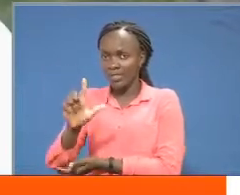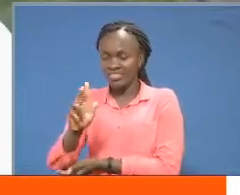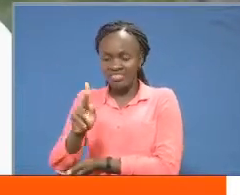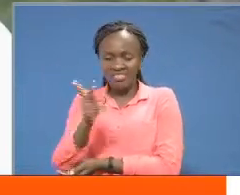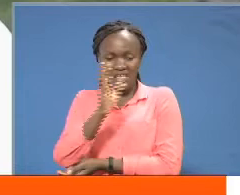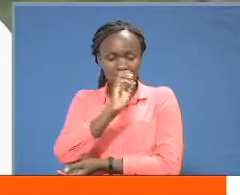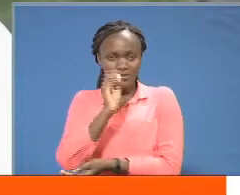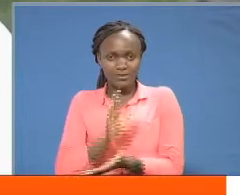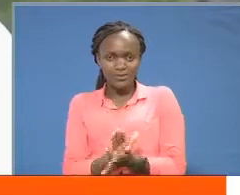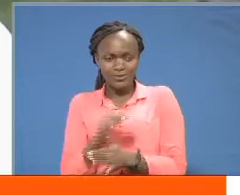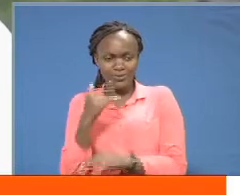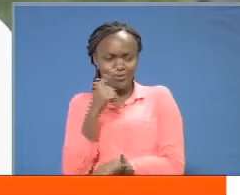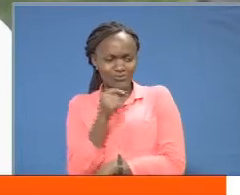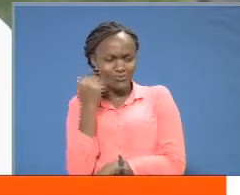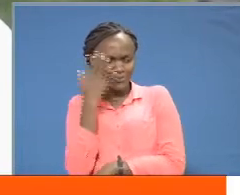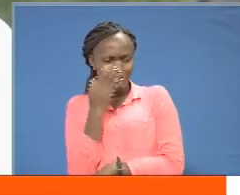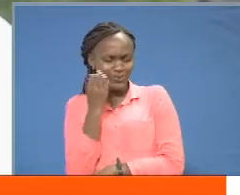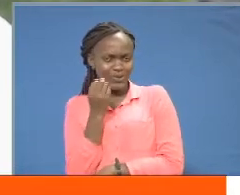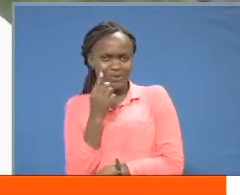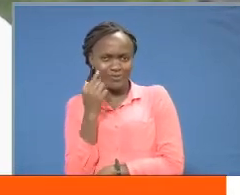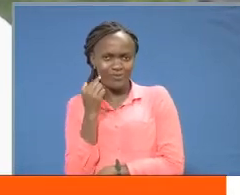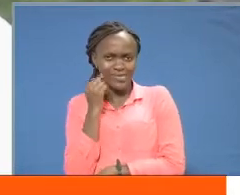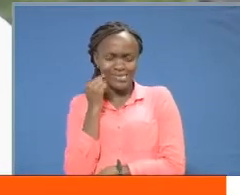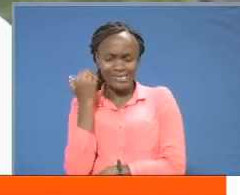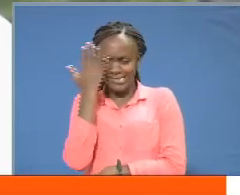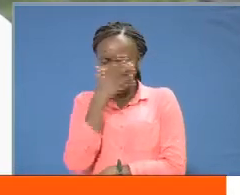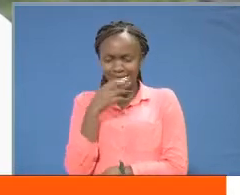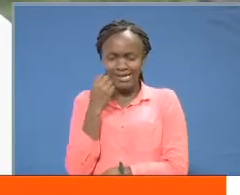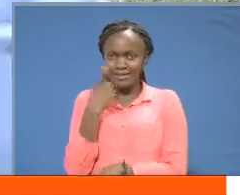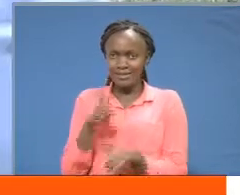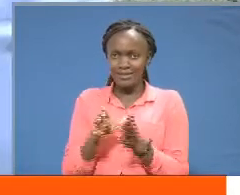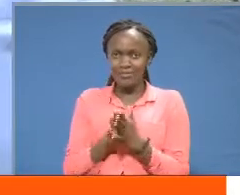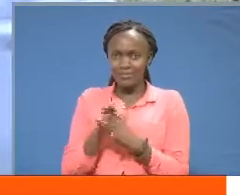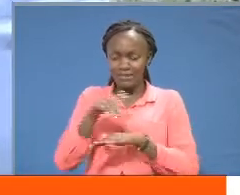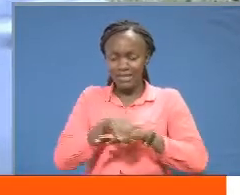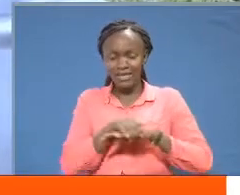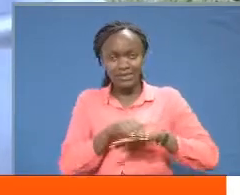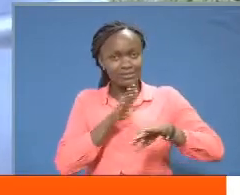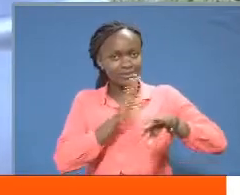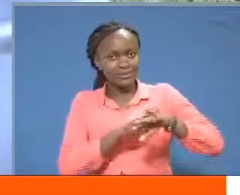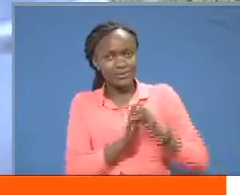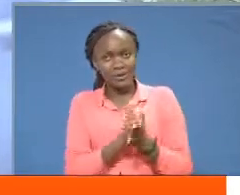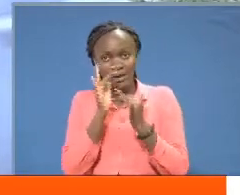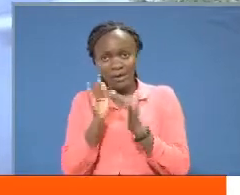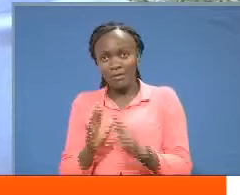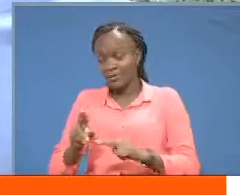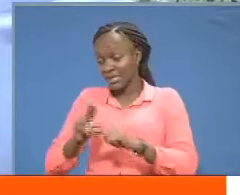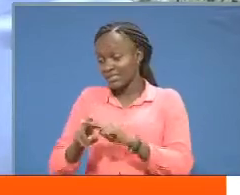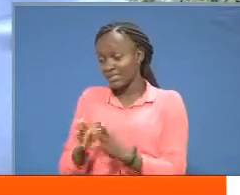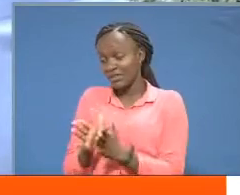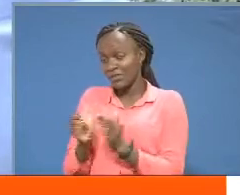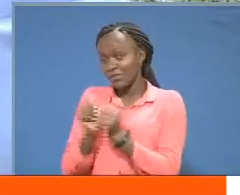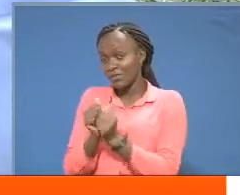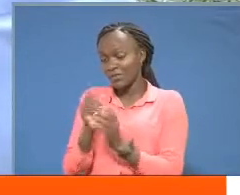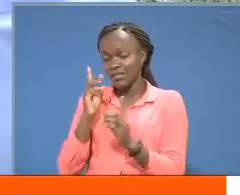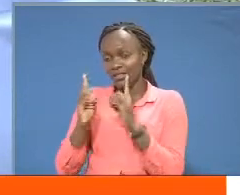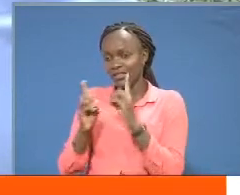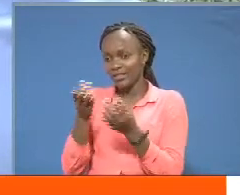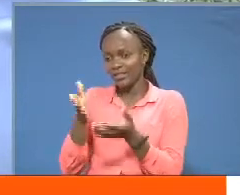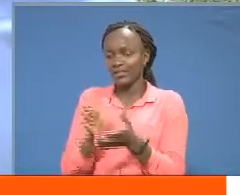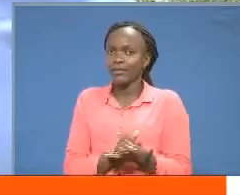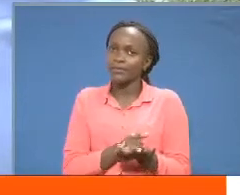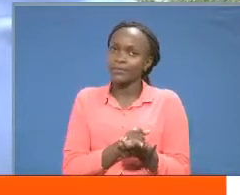way he smiles and his beautiful english-speaking accent as my custom i sit down with him loaded with